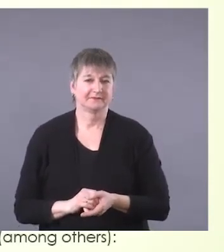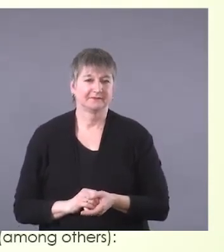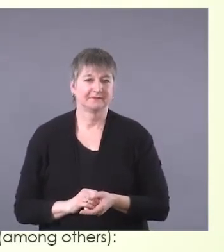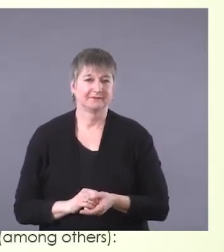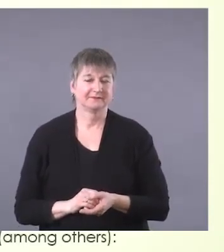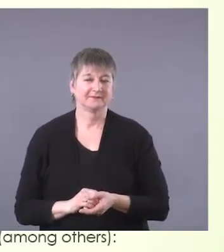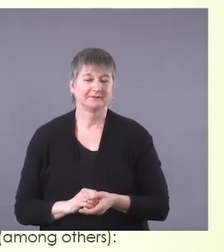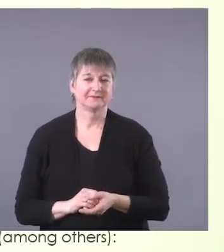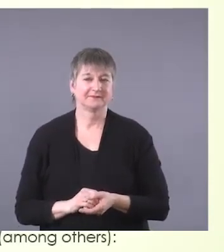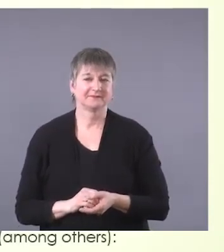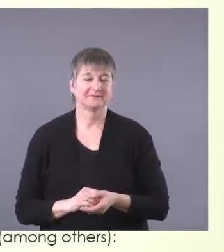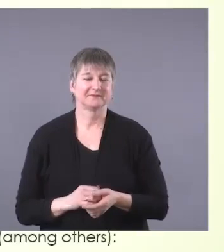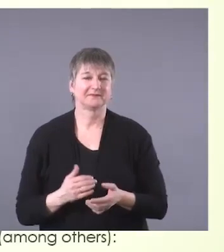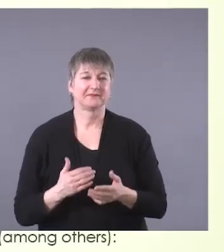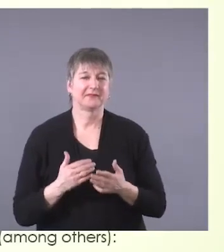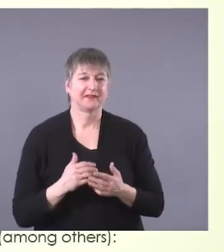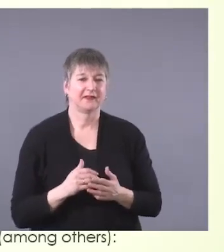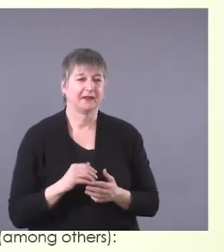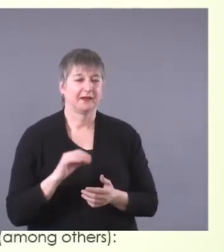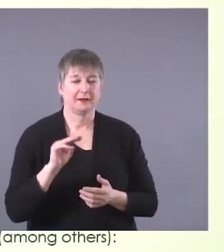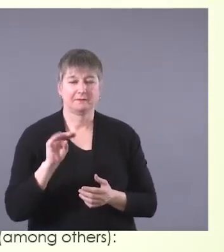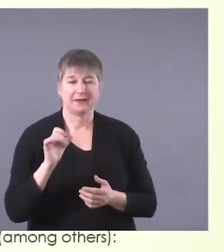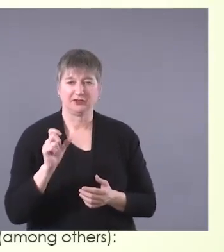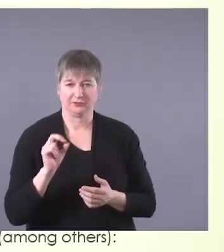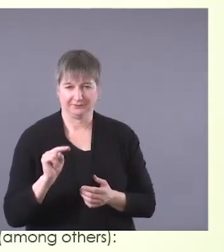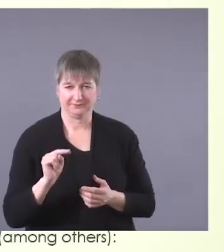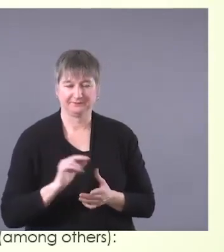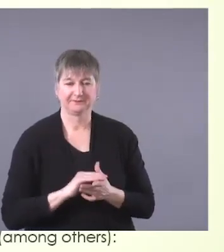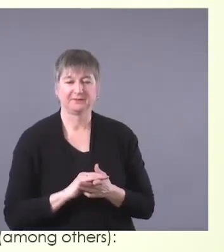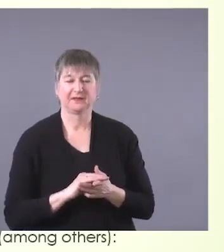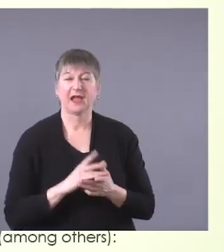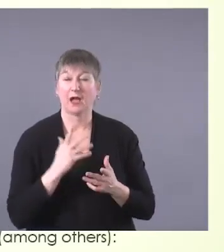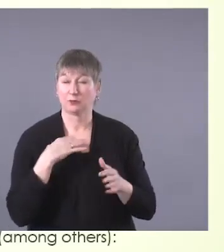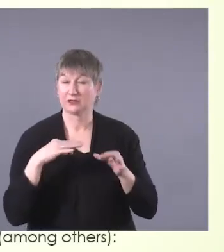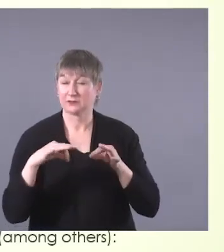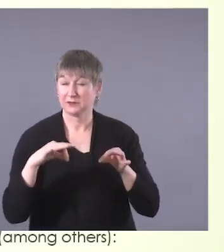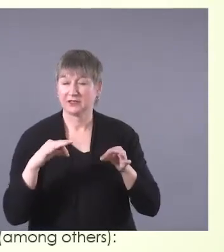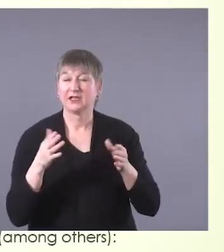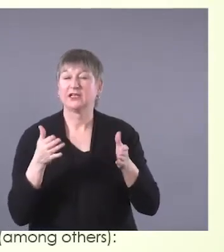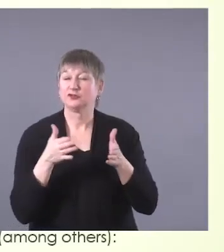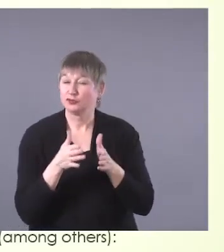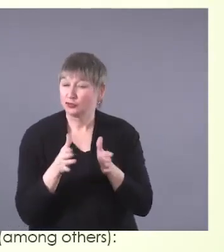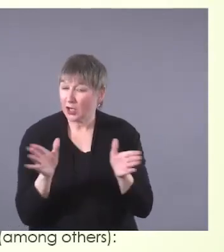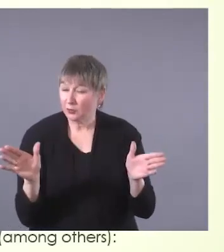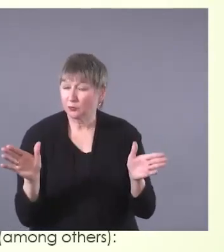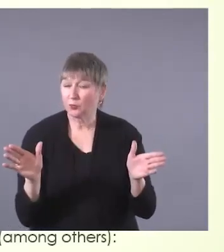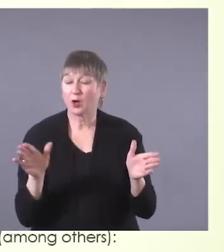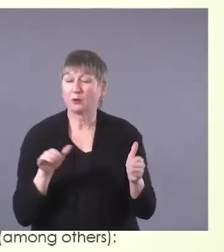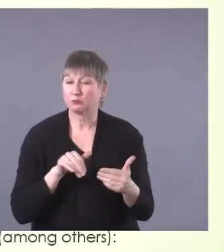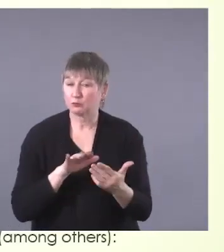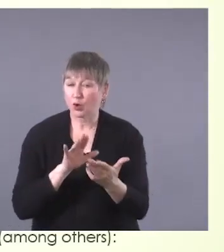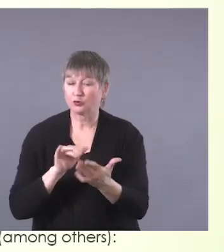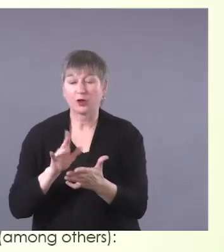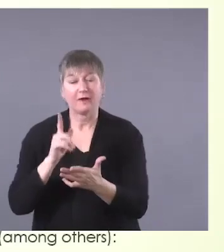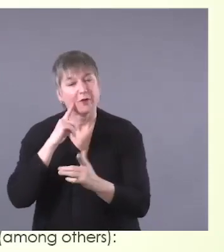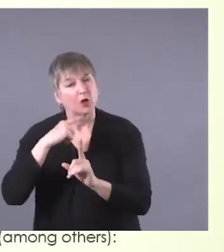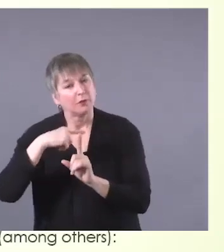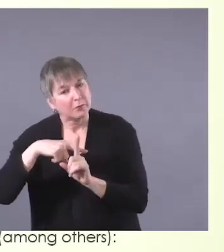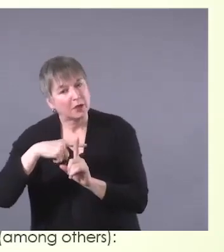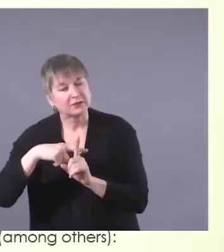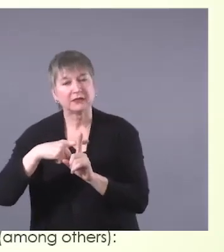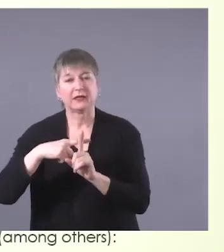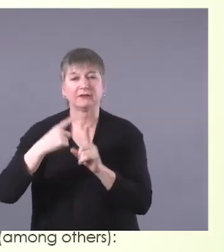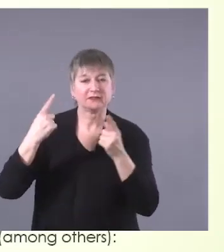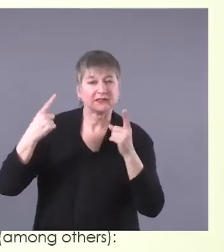So I'm just going to talk right now about some general strategies to build successful and positive relationships